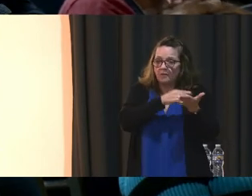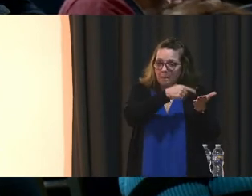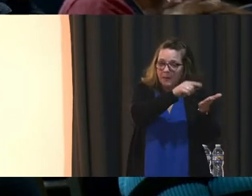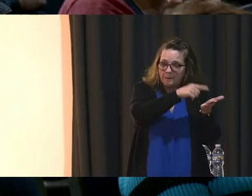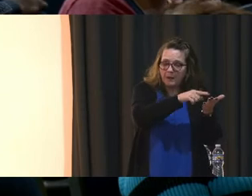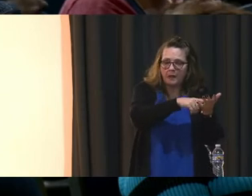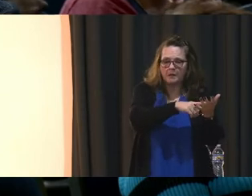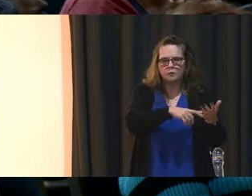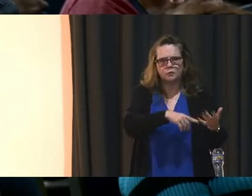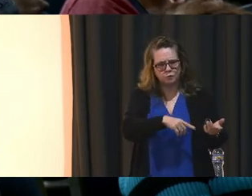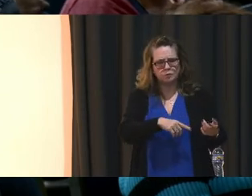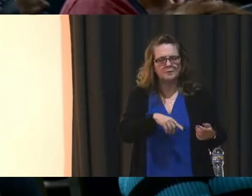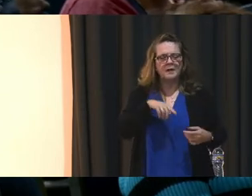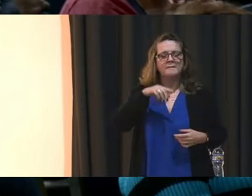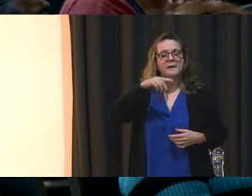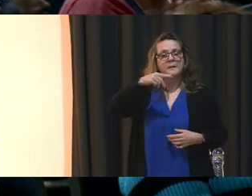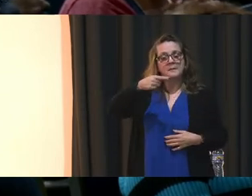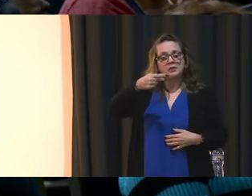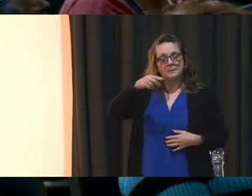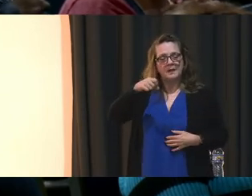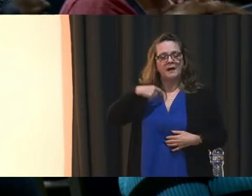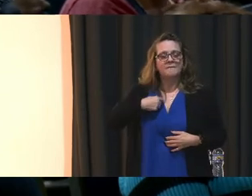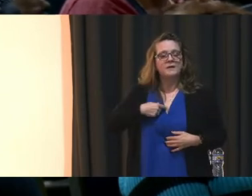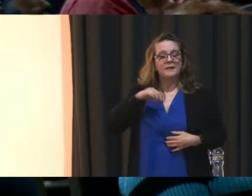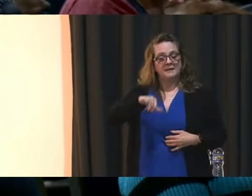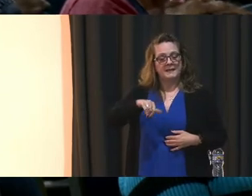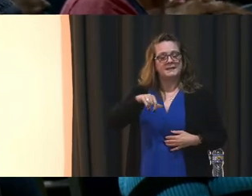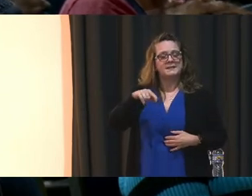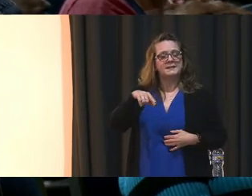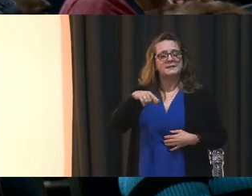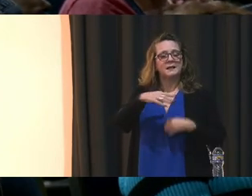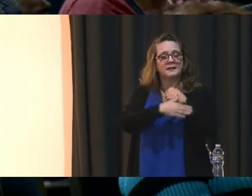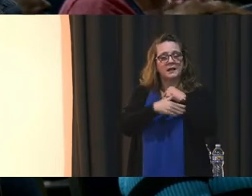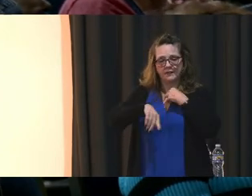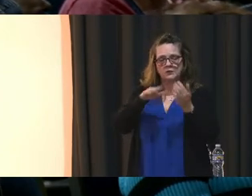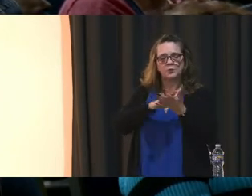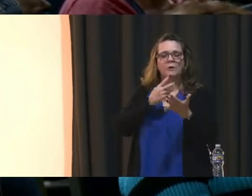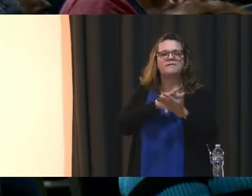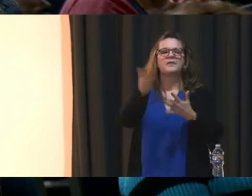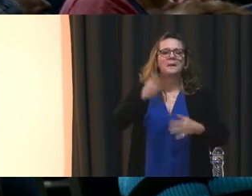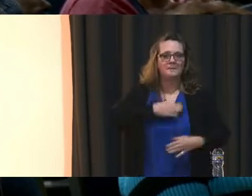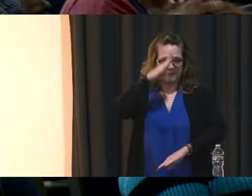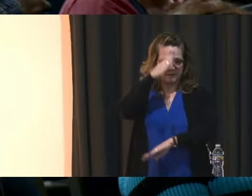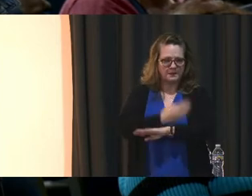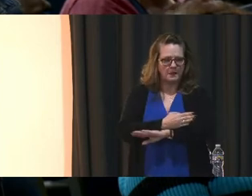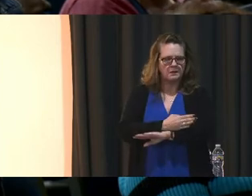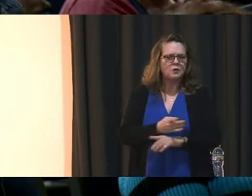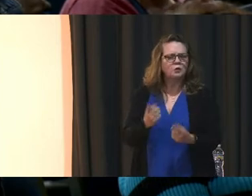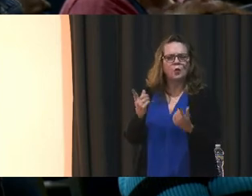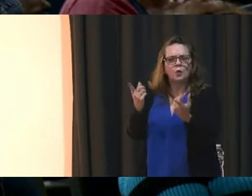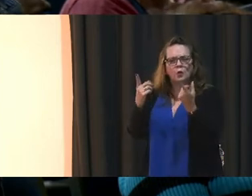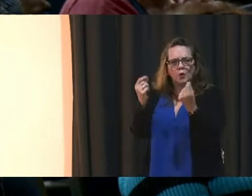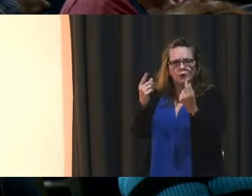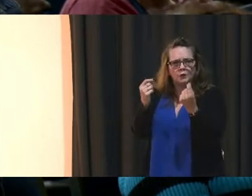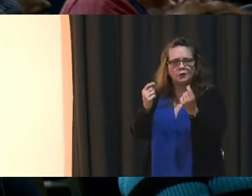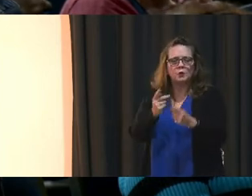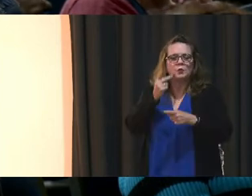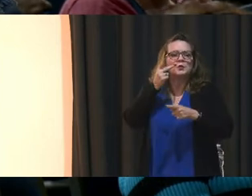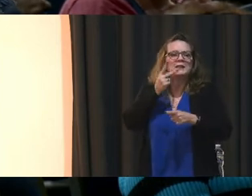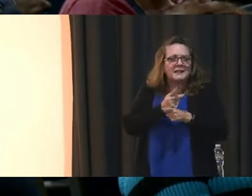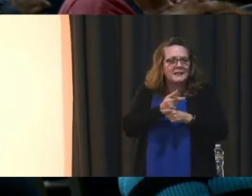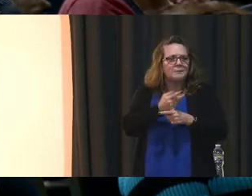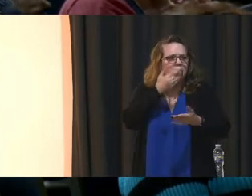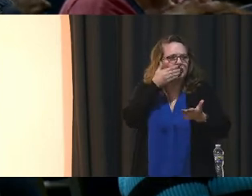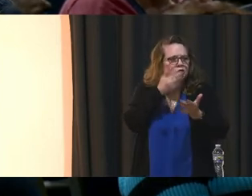feel that PGCPS has failed my son. What are you guys doing to retain these amazing